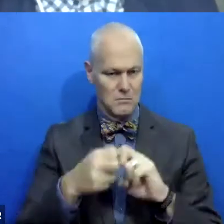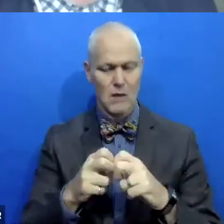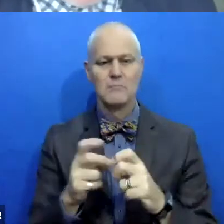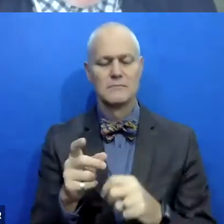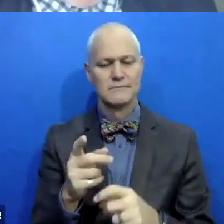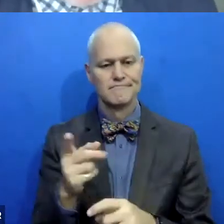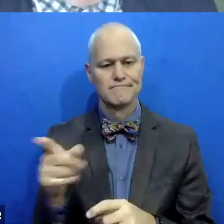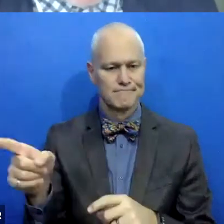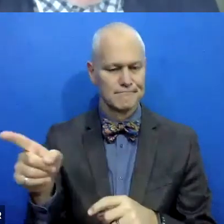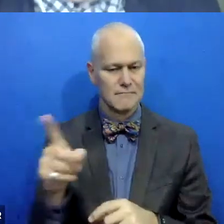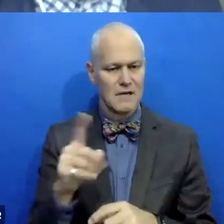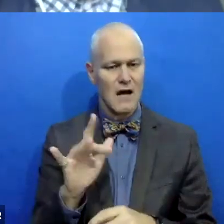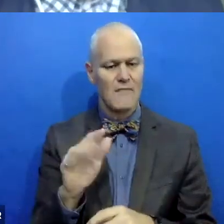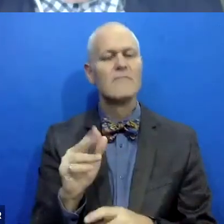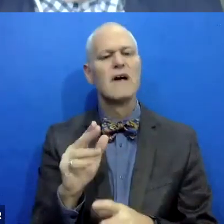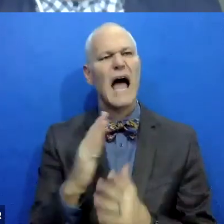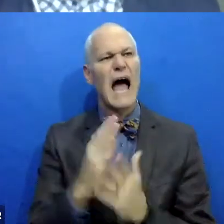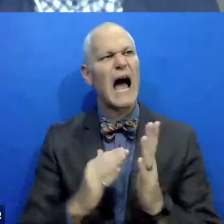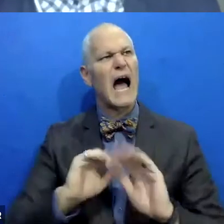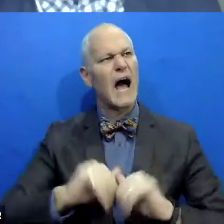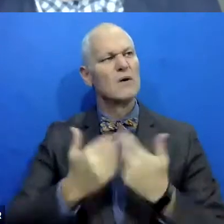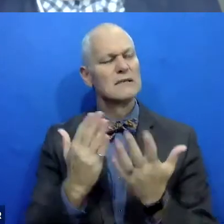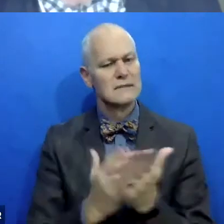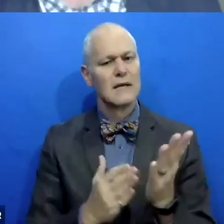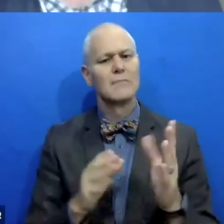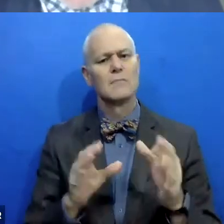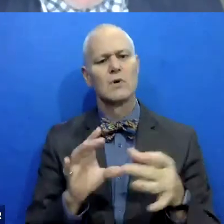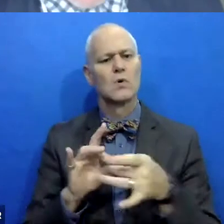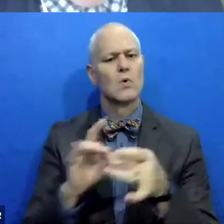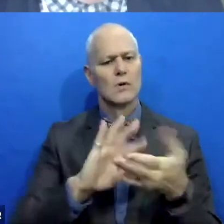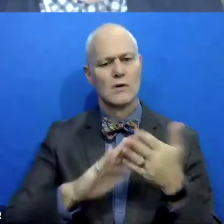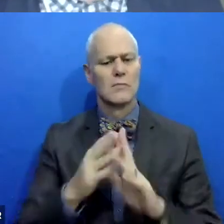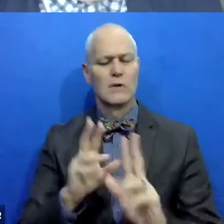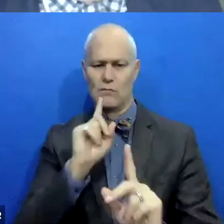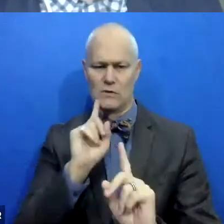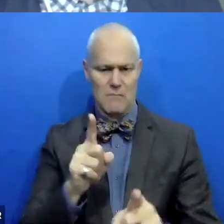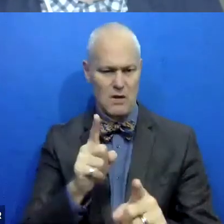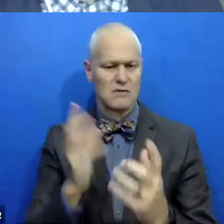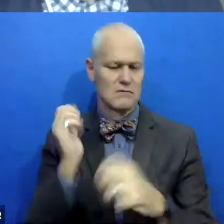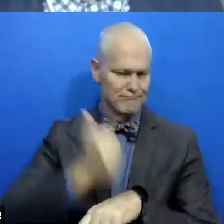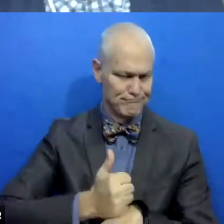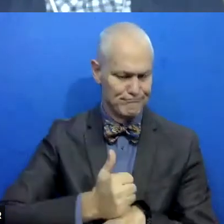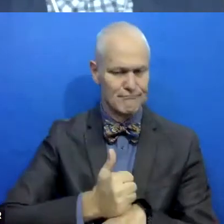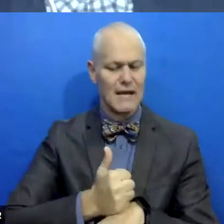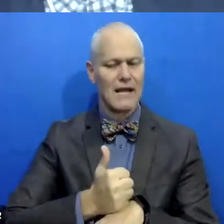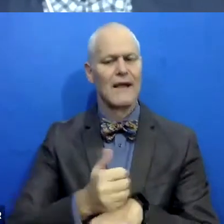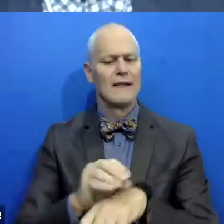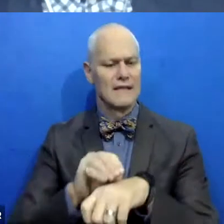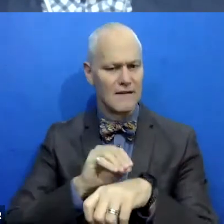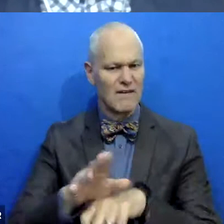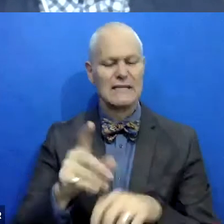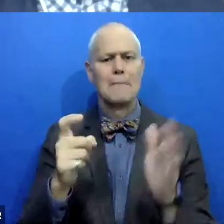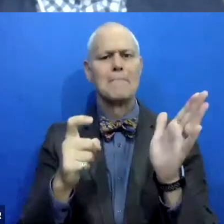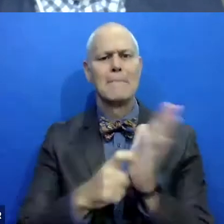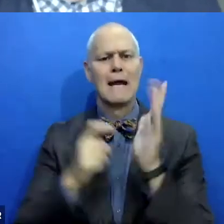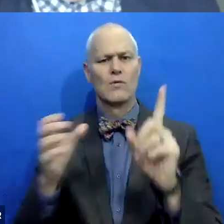of the way some coordinated community responses are implemented. The effects of mandatory arrests